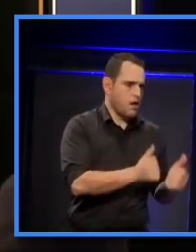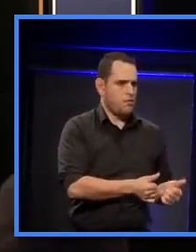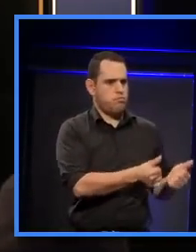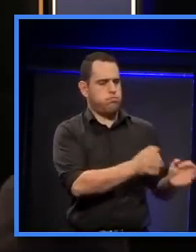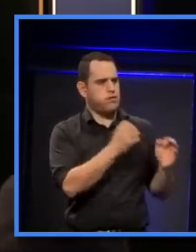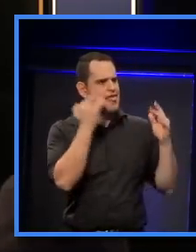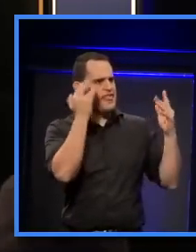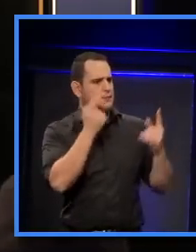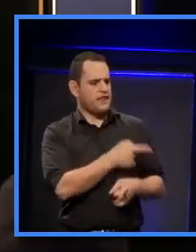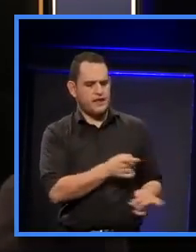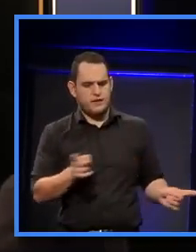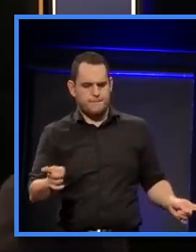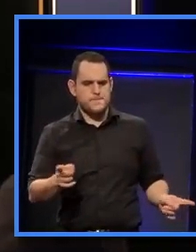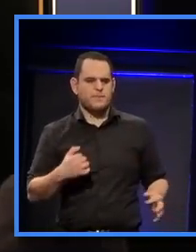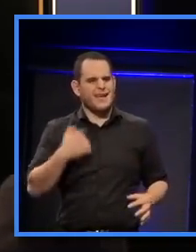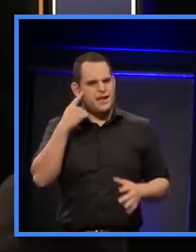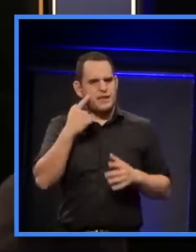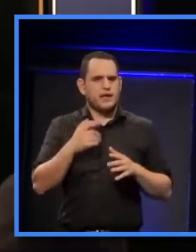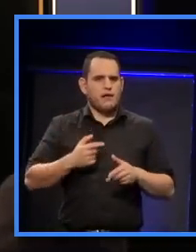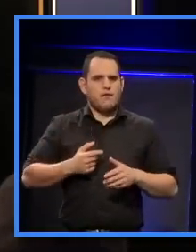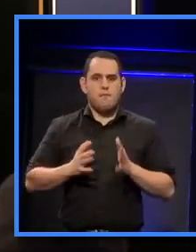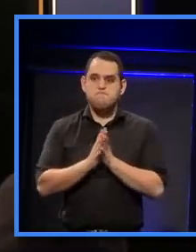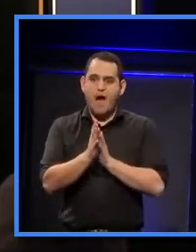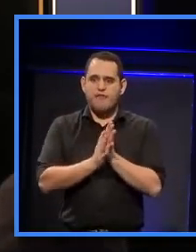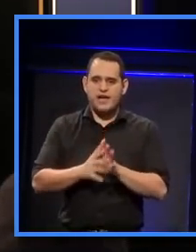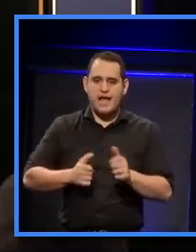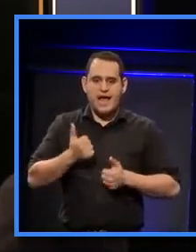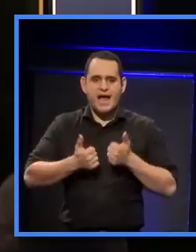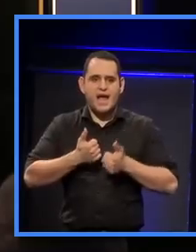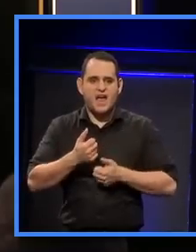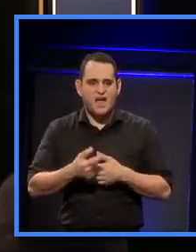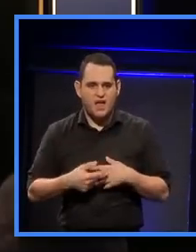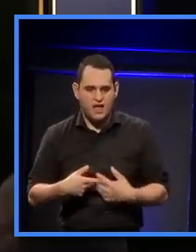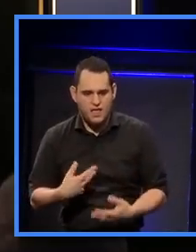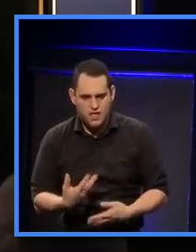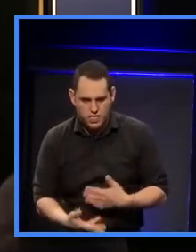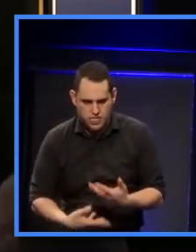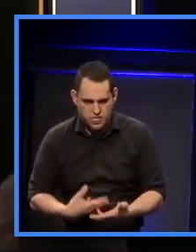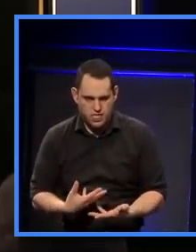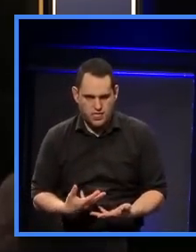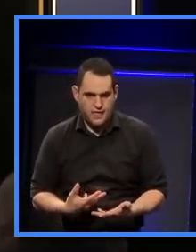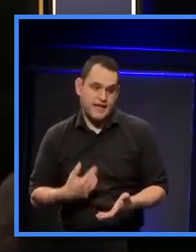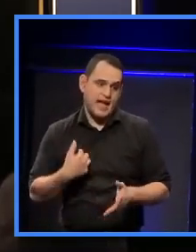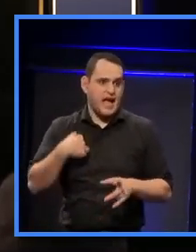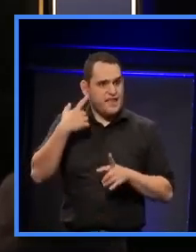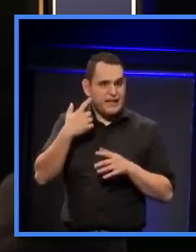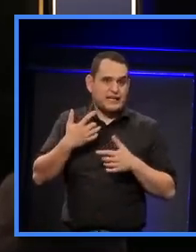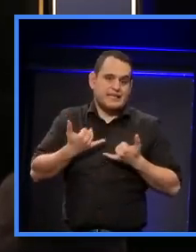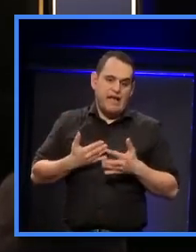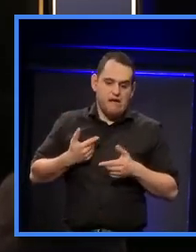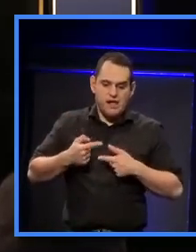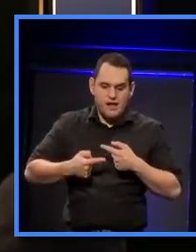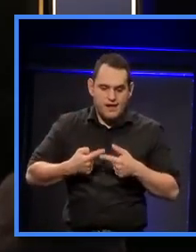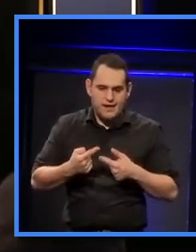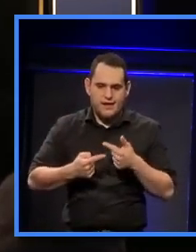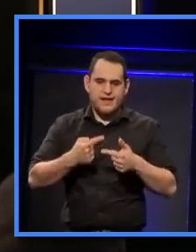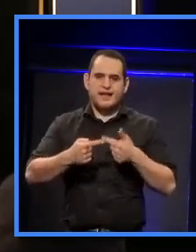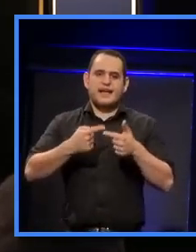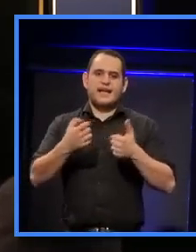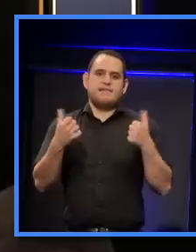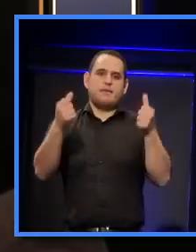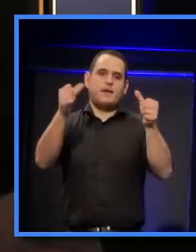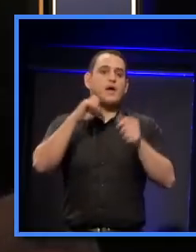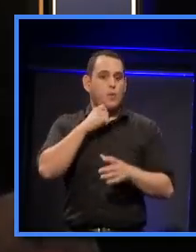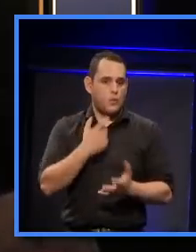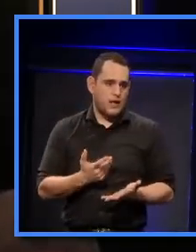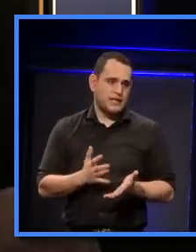we've lost our mojo a little bit. I think we're a little bit, we need to, we are regaining our mojo, but we have to go